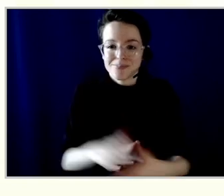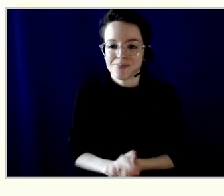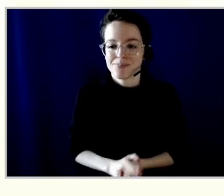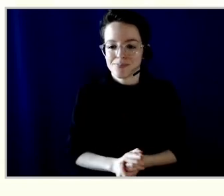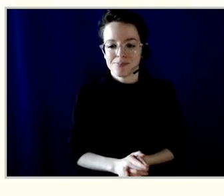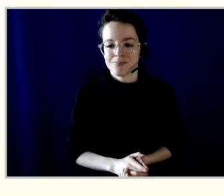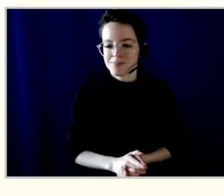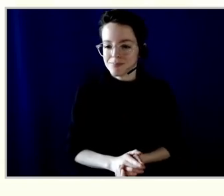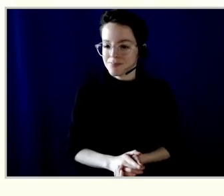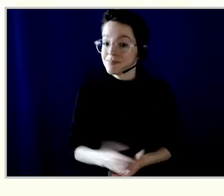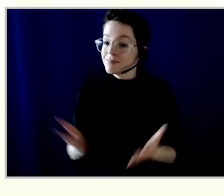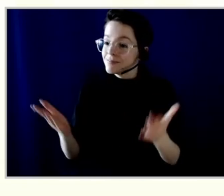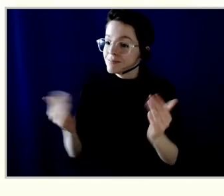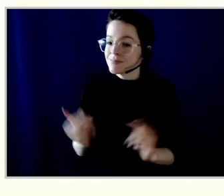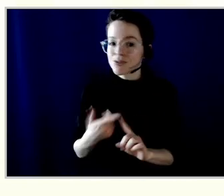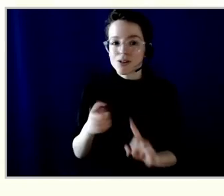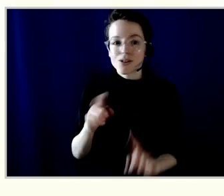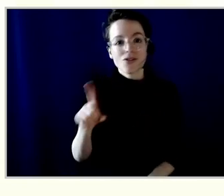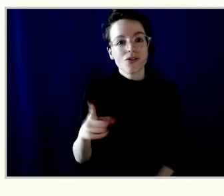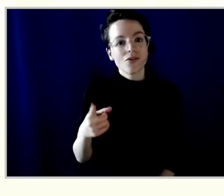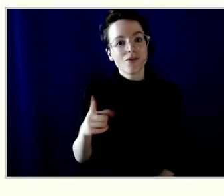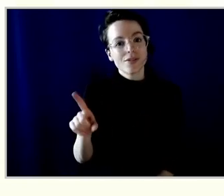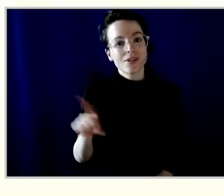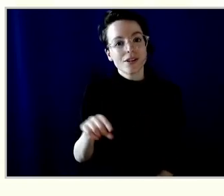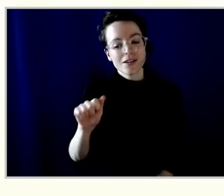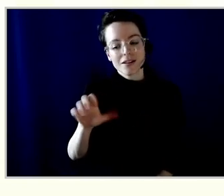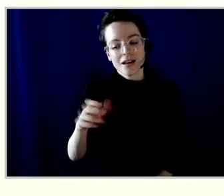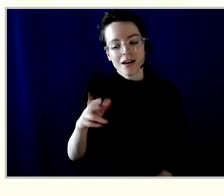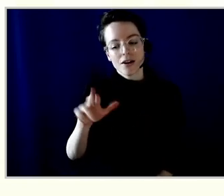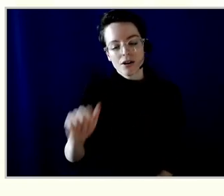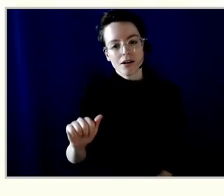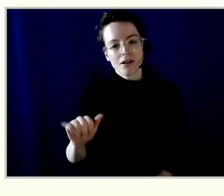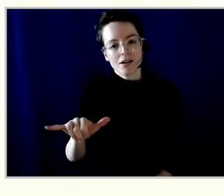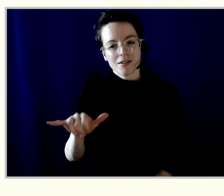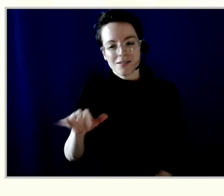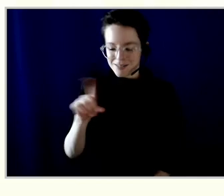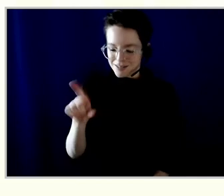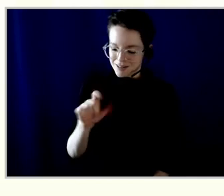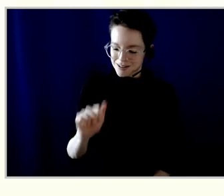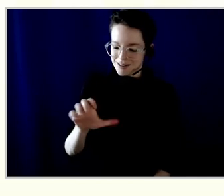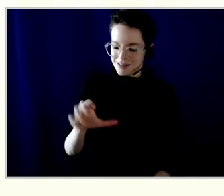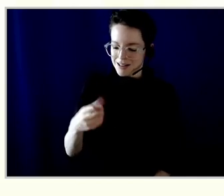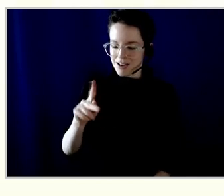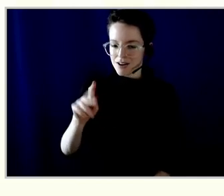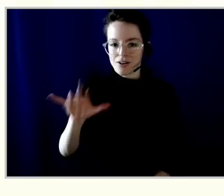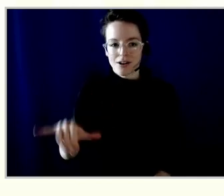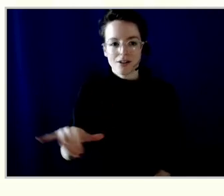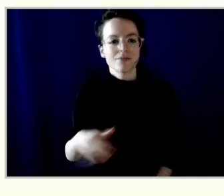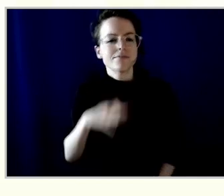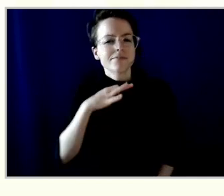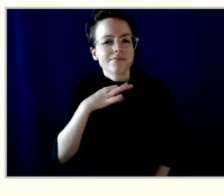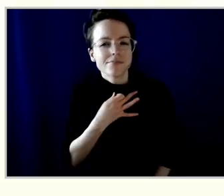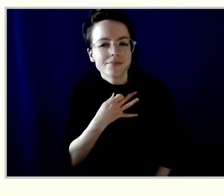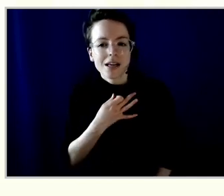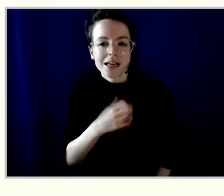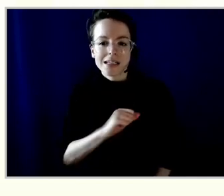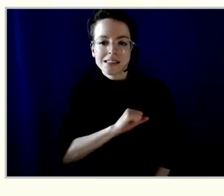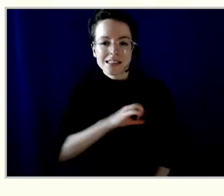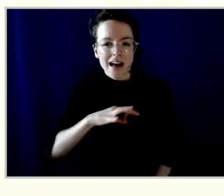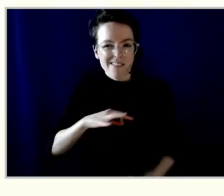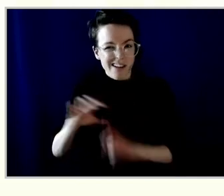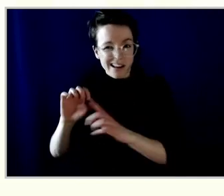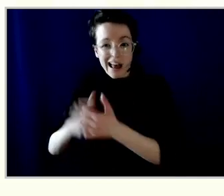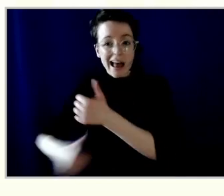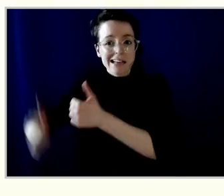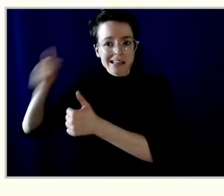Zachary. What pay rises are being provided to employees below the executive level in line with the board director remuneration rise?